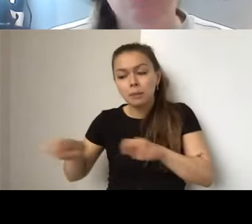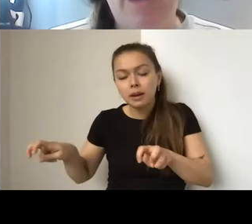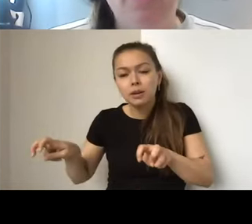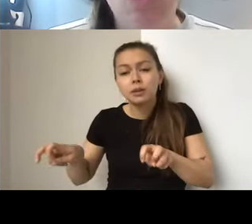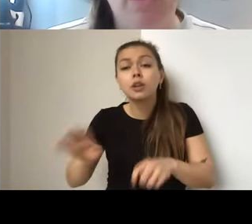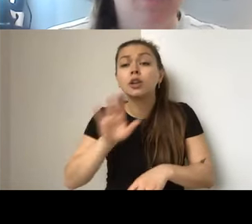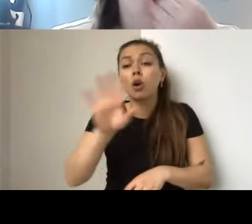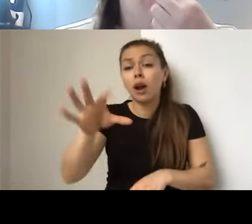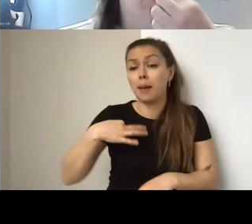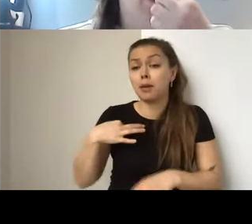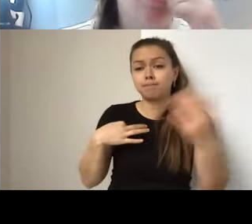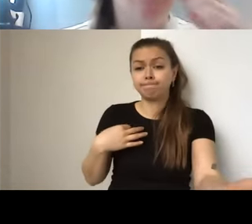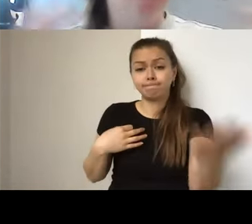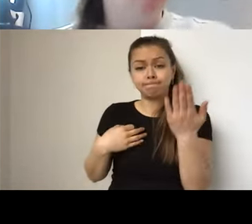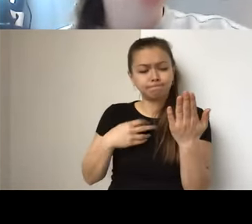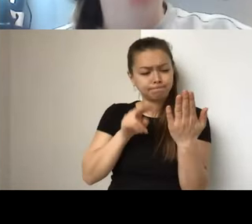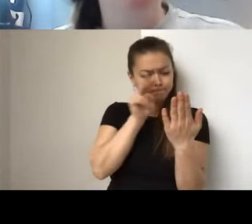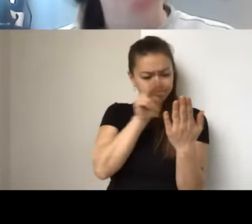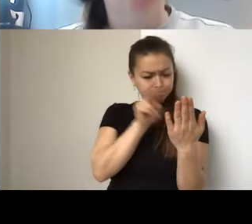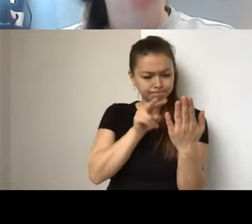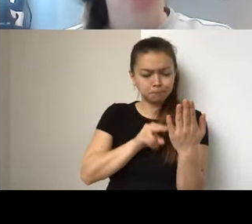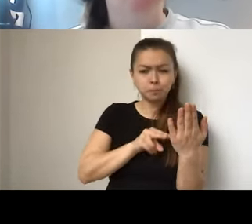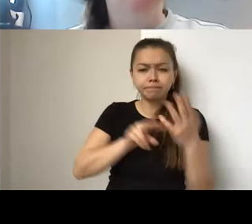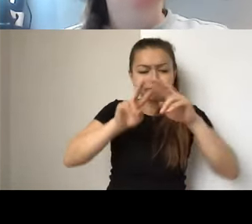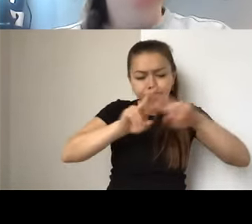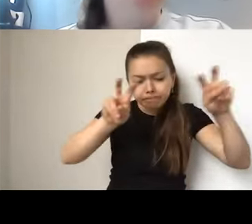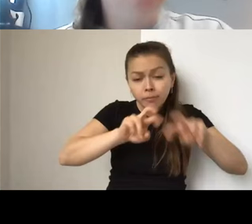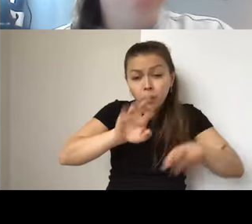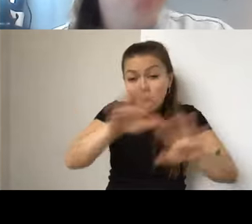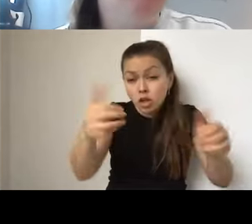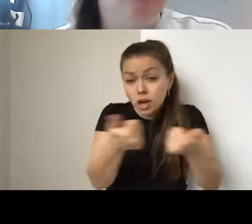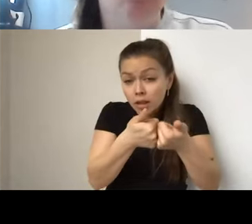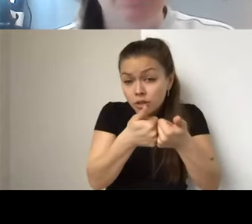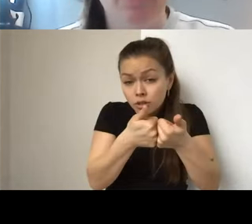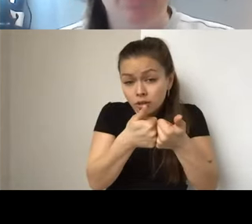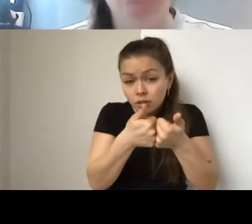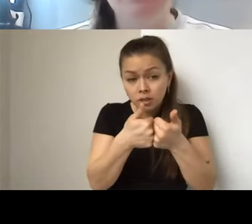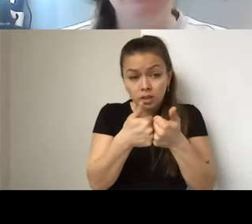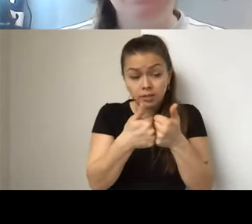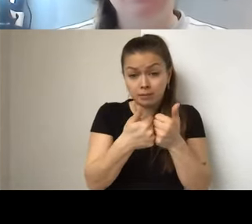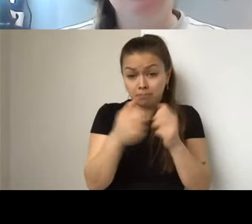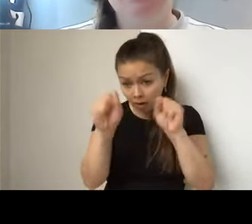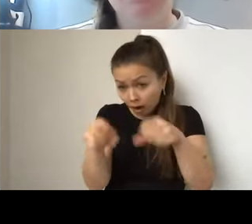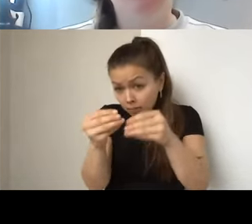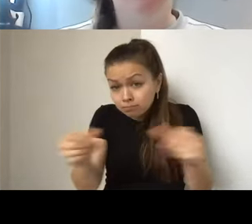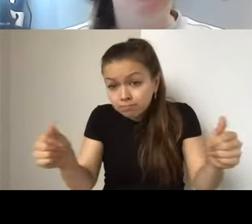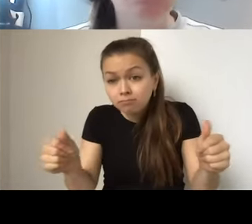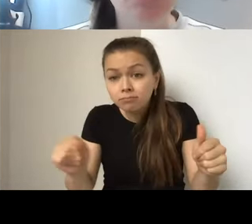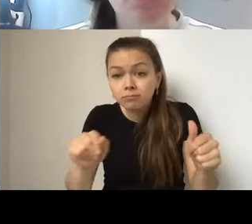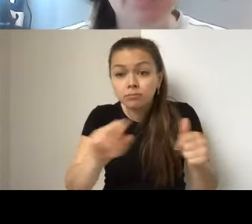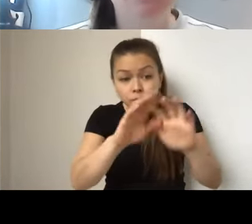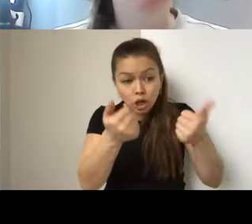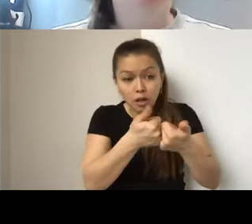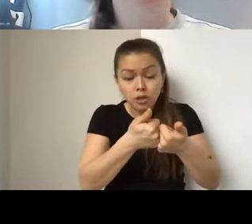at are your challenges. Are your challenges appropriately scoped? Is this something that students are going to realistically be able to